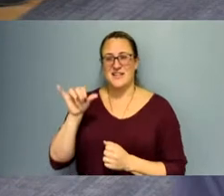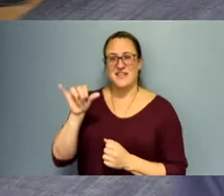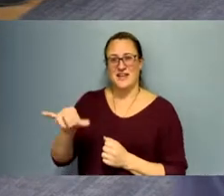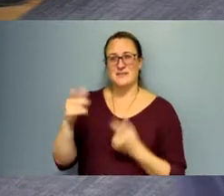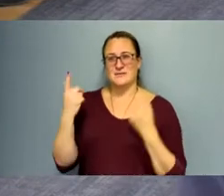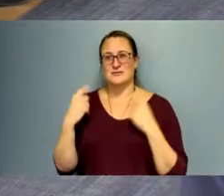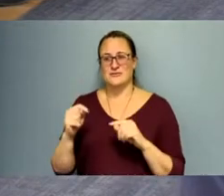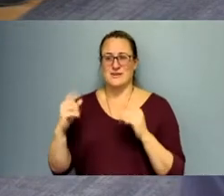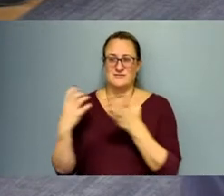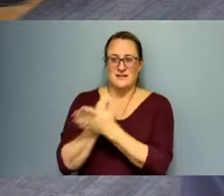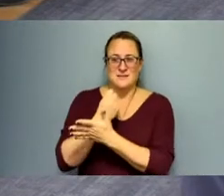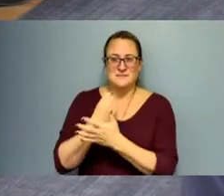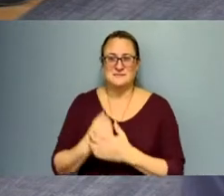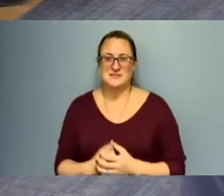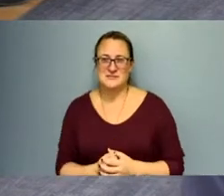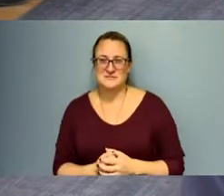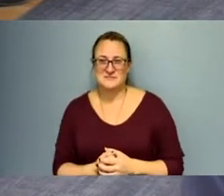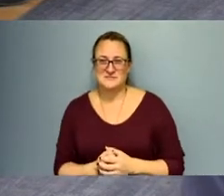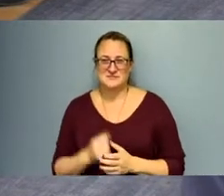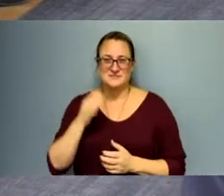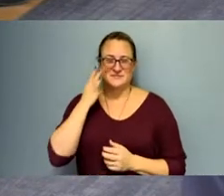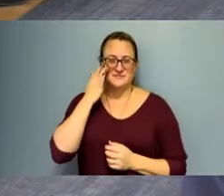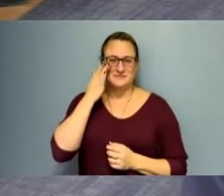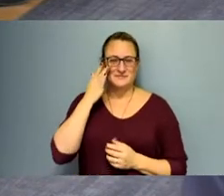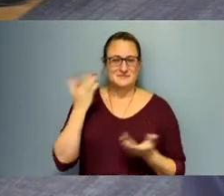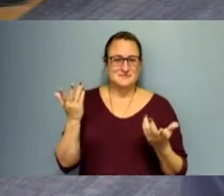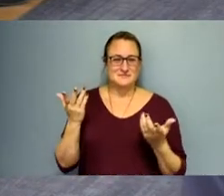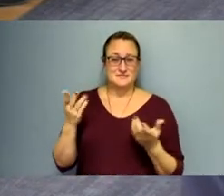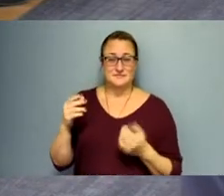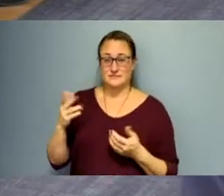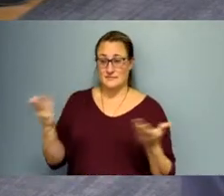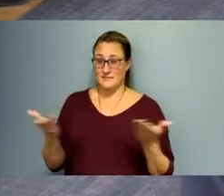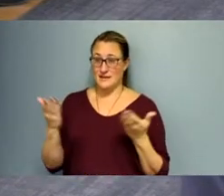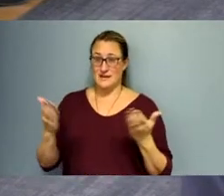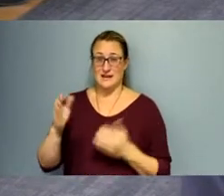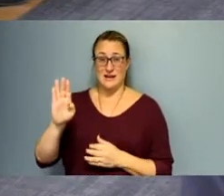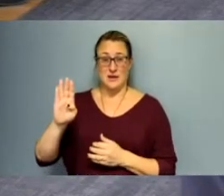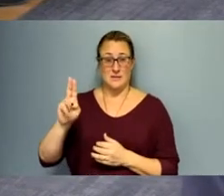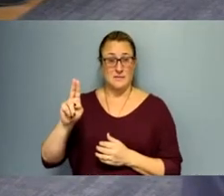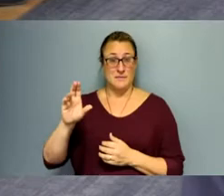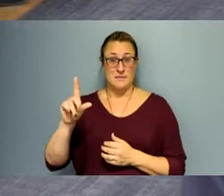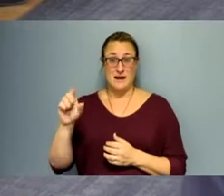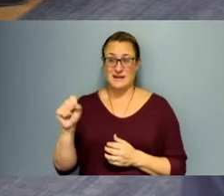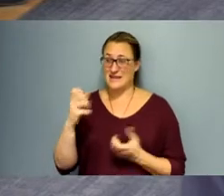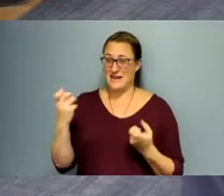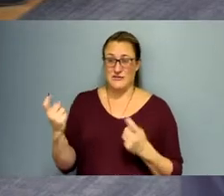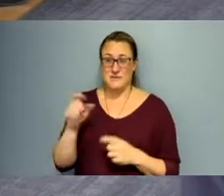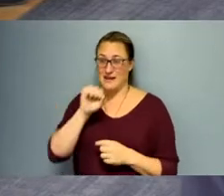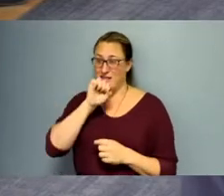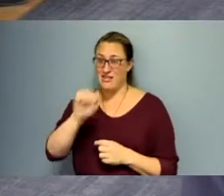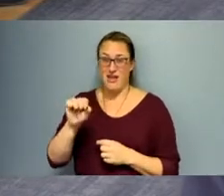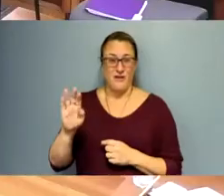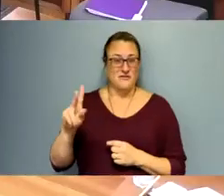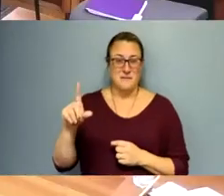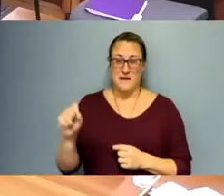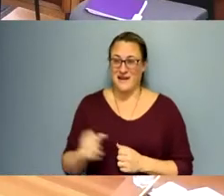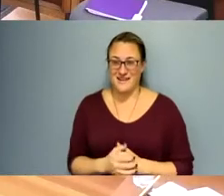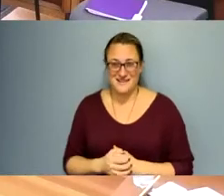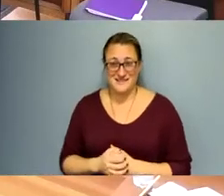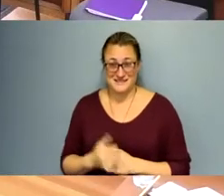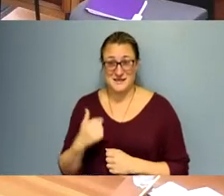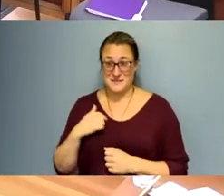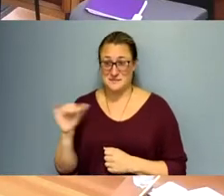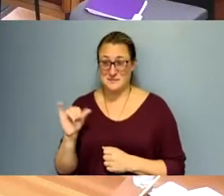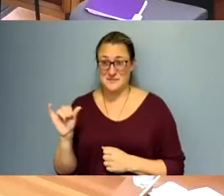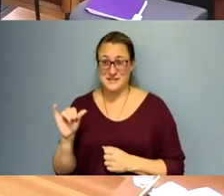we're doing. One of the things that I love about this area is that everybody loves Bucs. And I love Bucs too. But